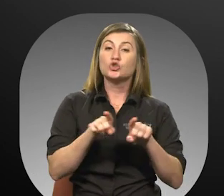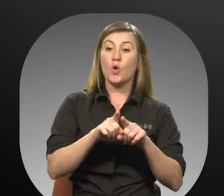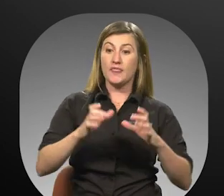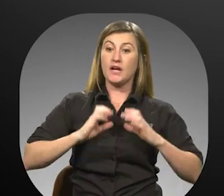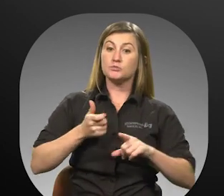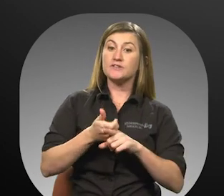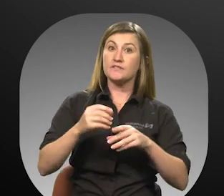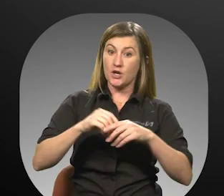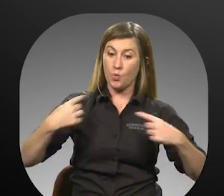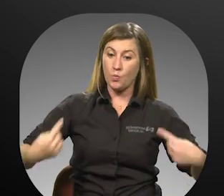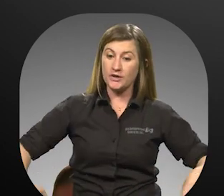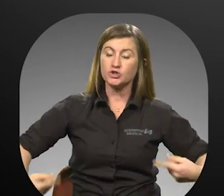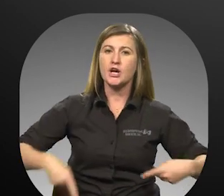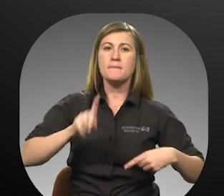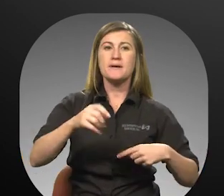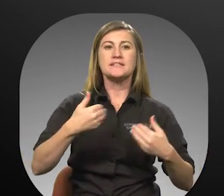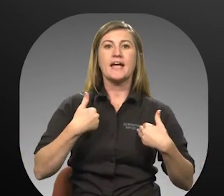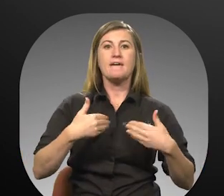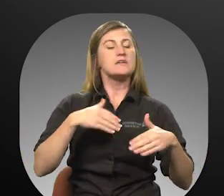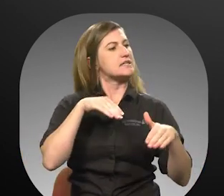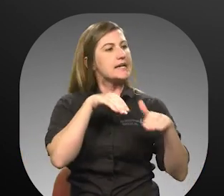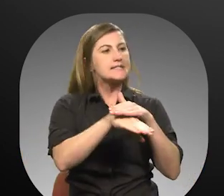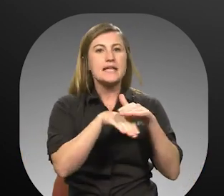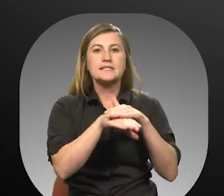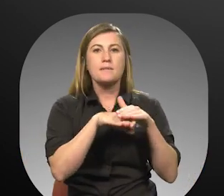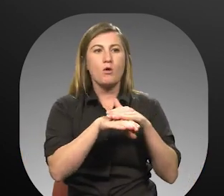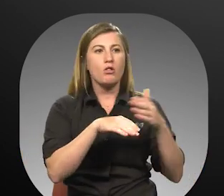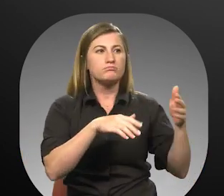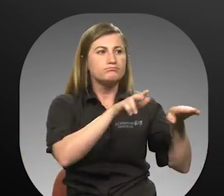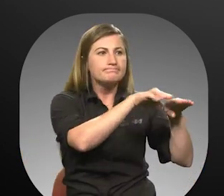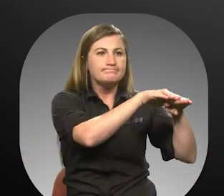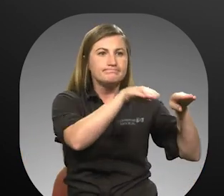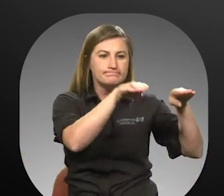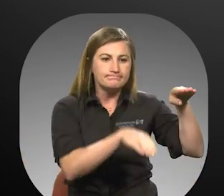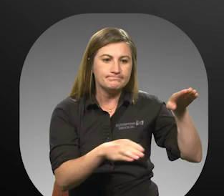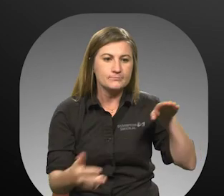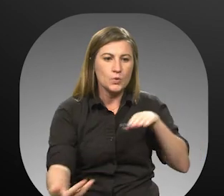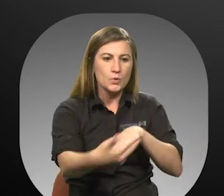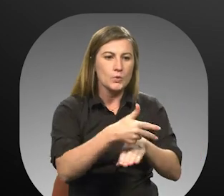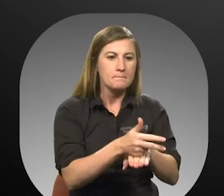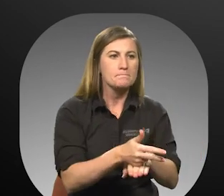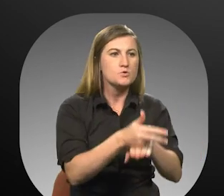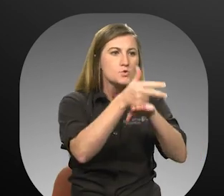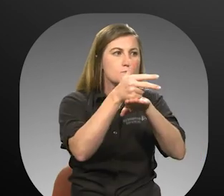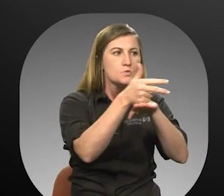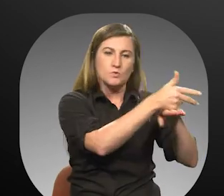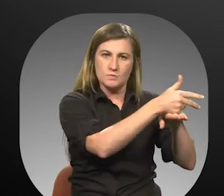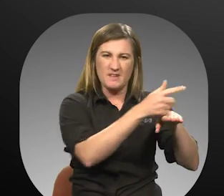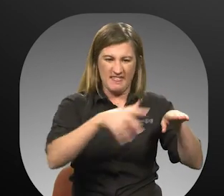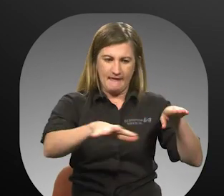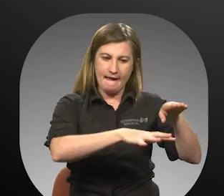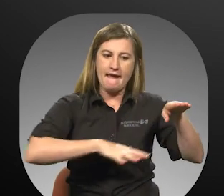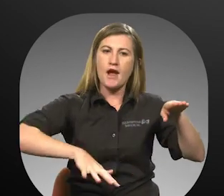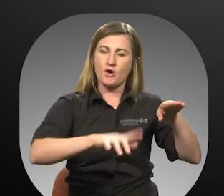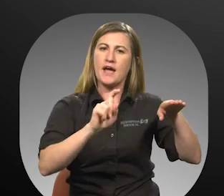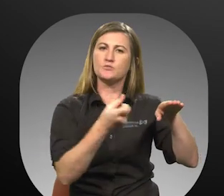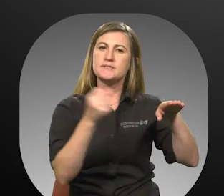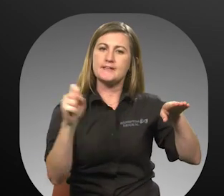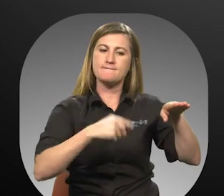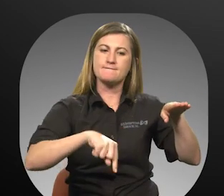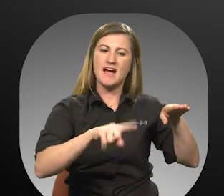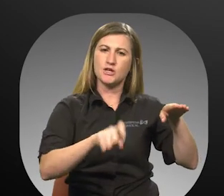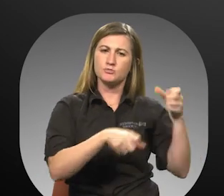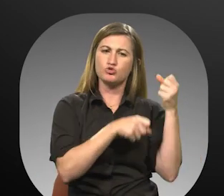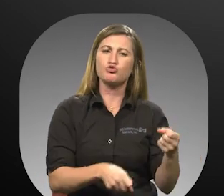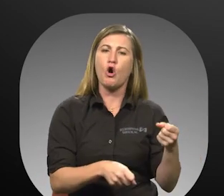accessible boarding area on which the lift can safely be deployed, and the area leading up to the boarding area should be firm to accommodate the